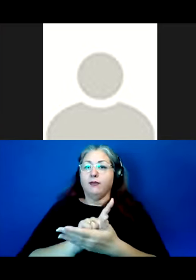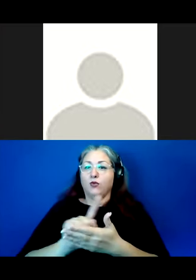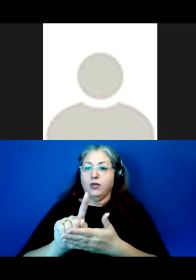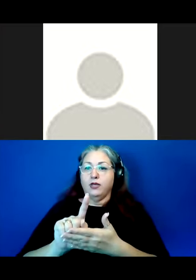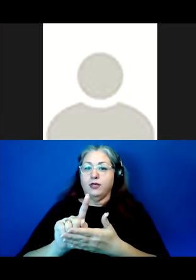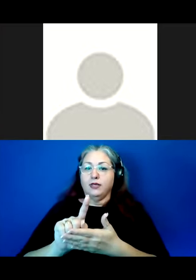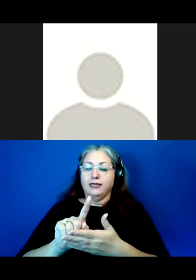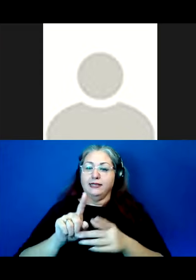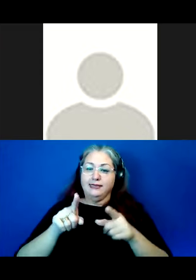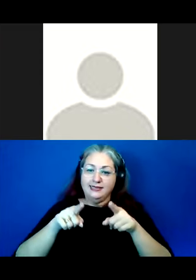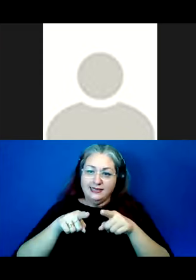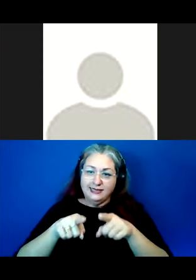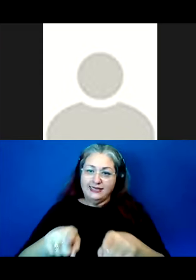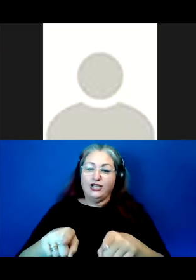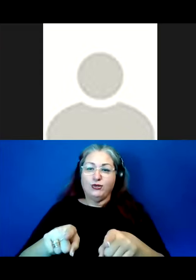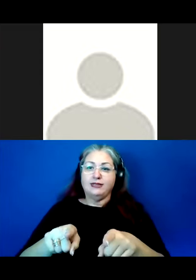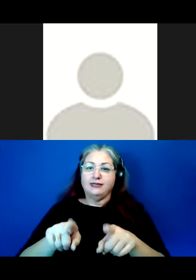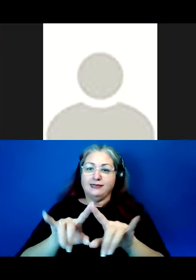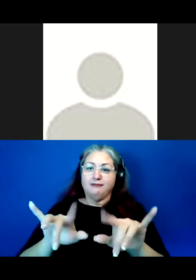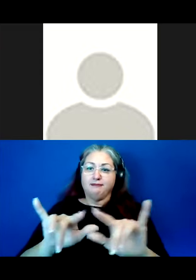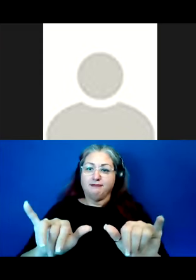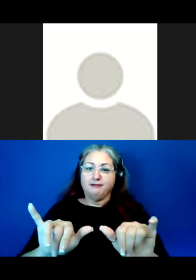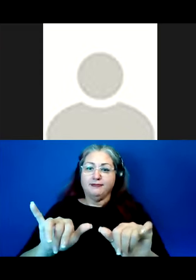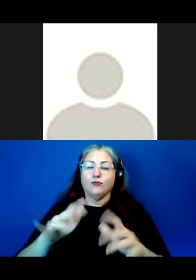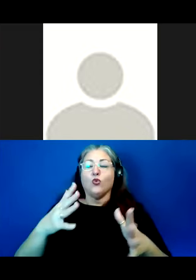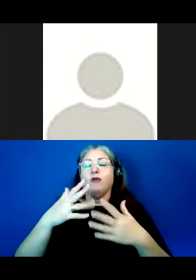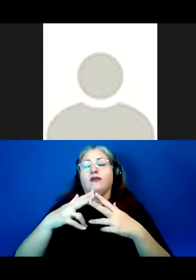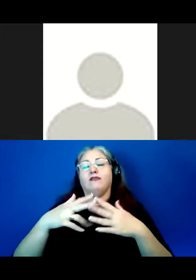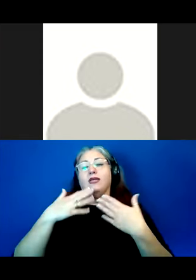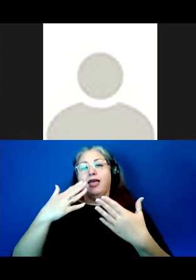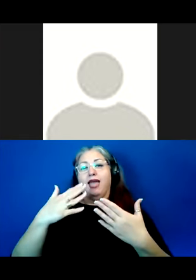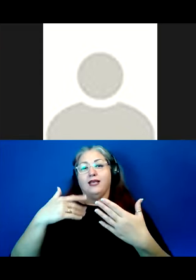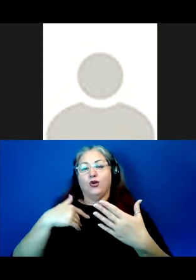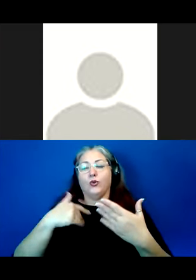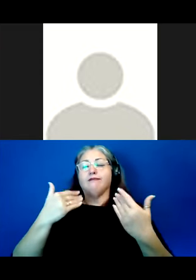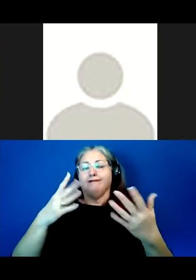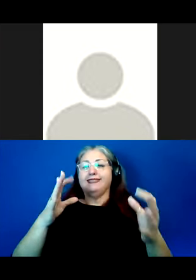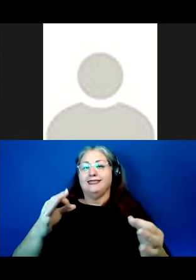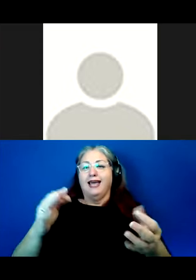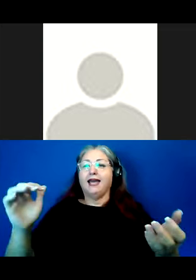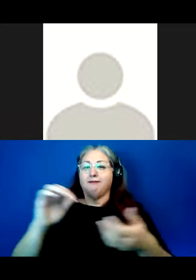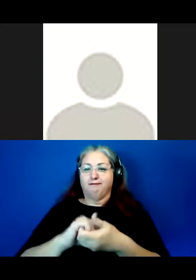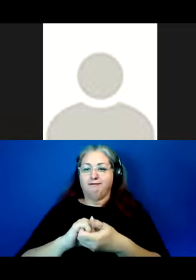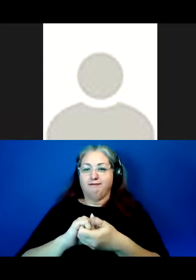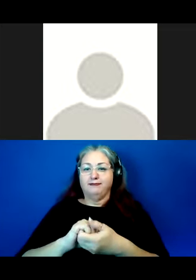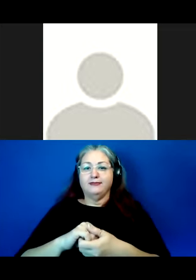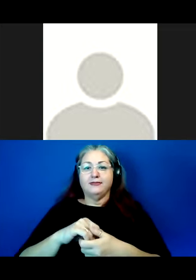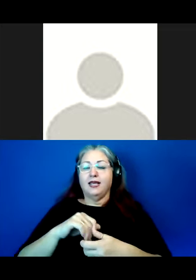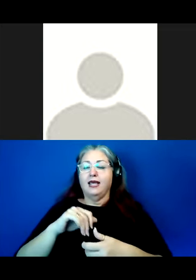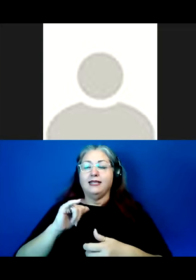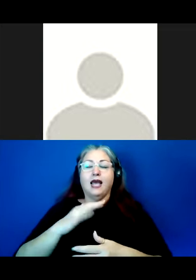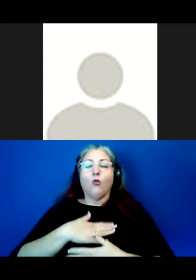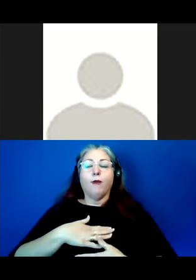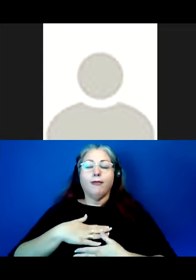synchronously, as it were. And we are so thankful that we made that decision. It has been our